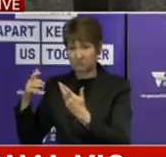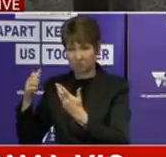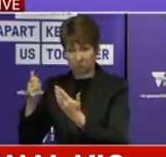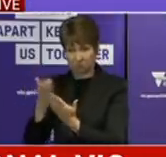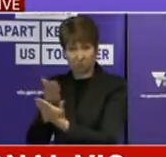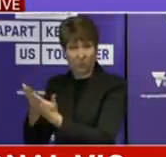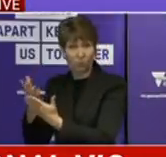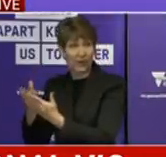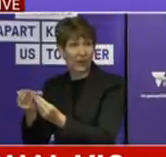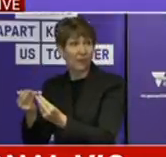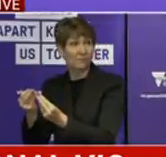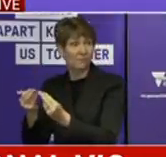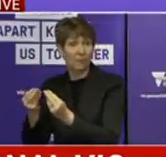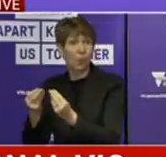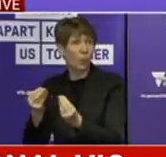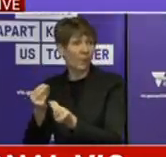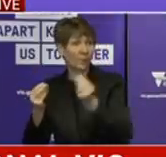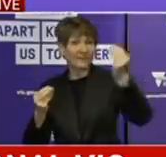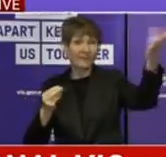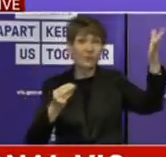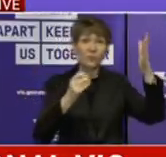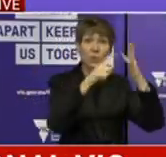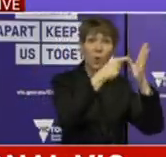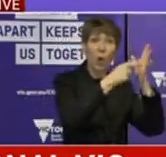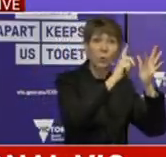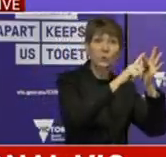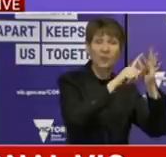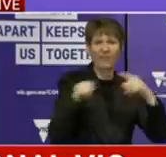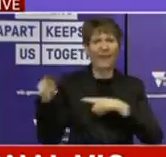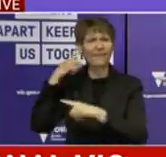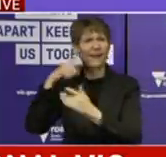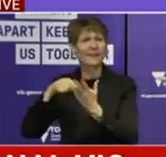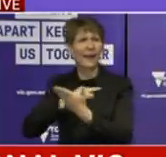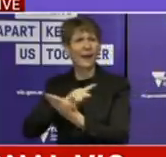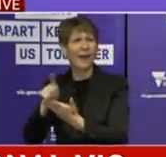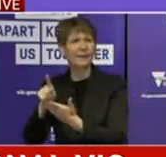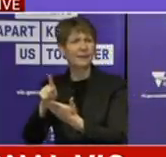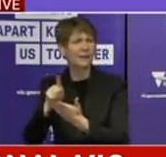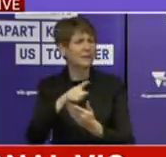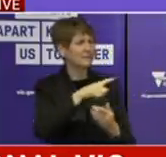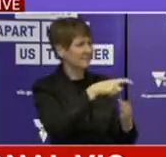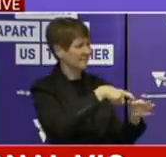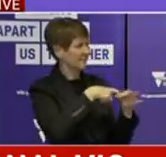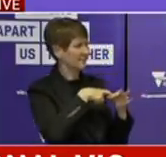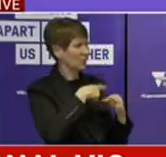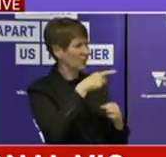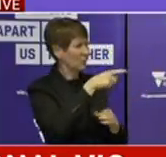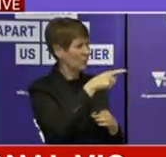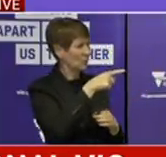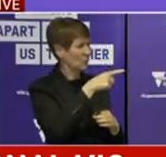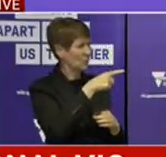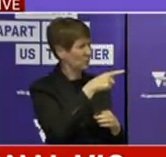Well, if you're putting it to me that Justice Coat and her team are not adequately, are not